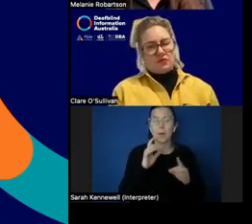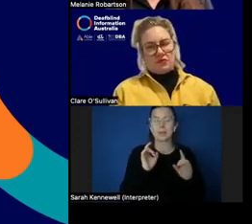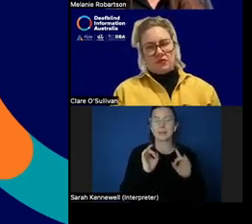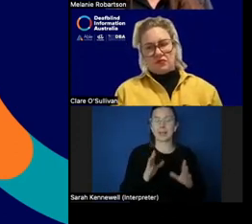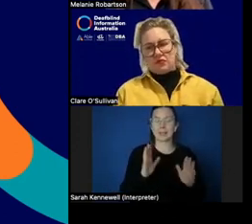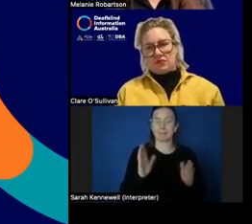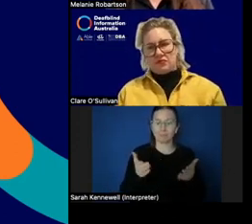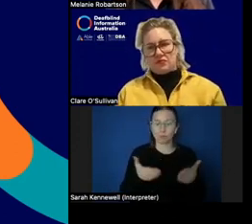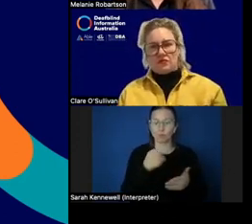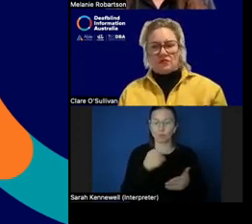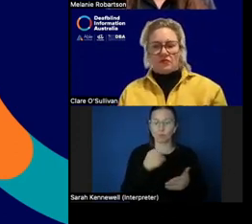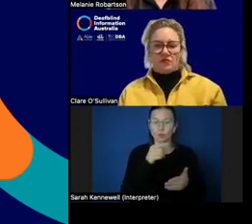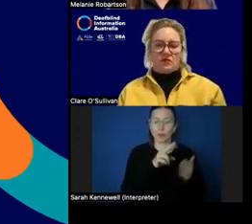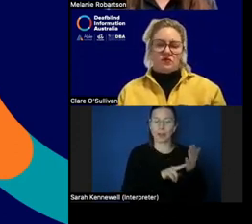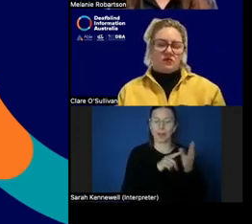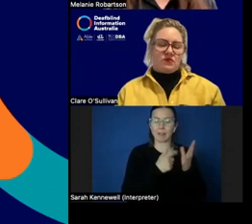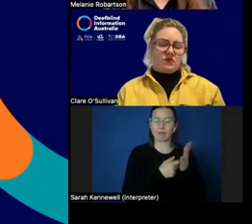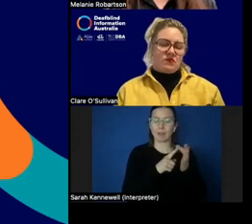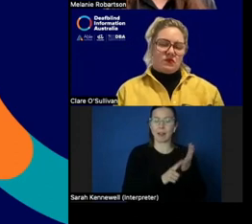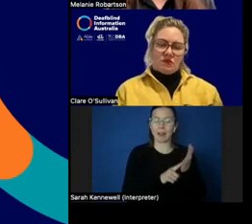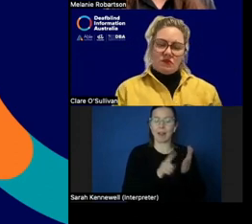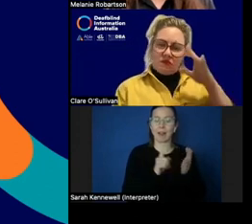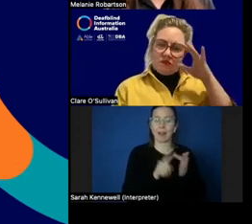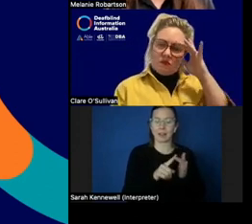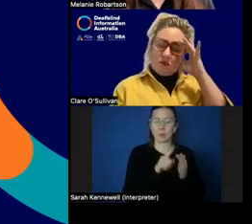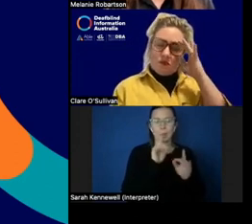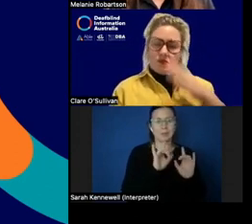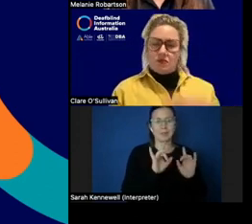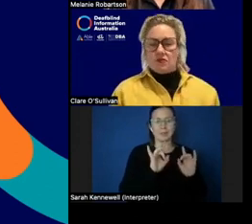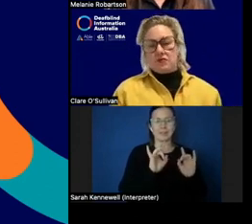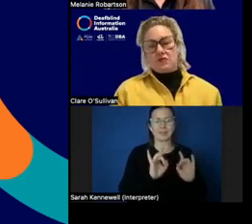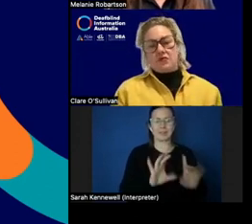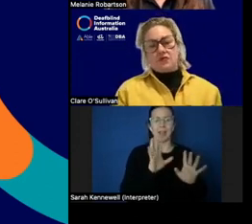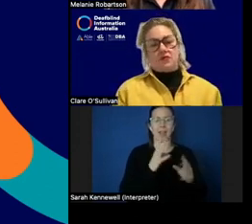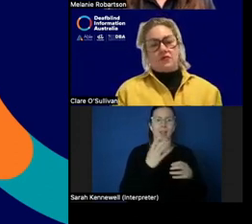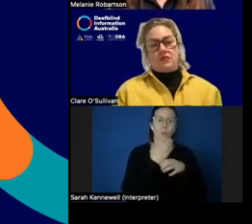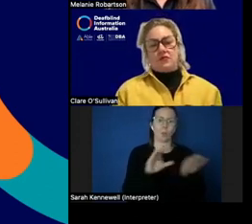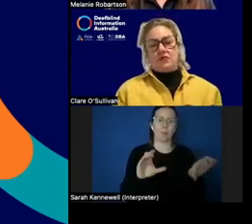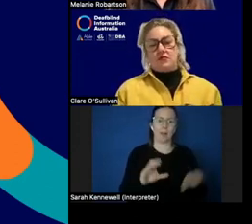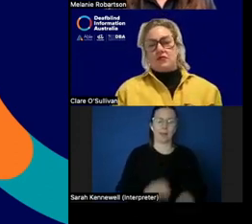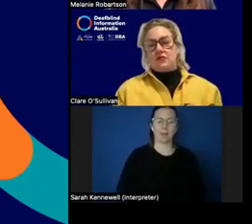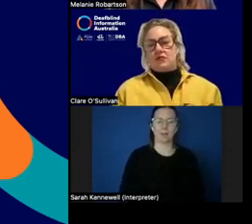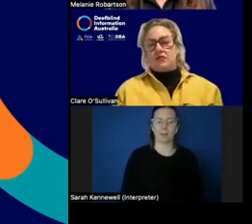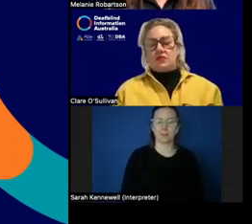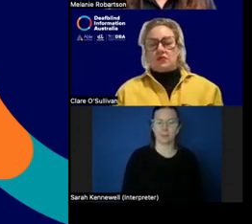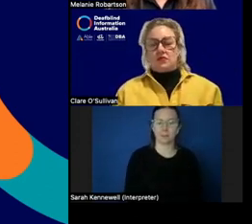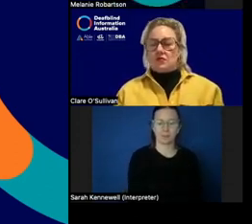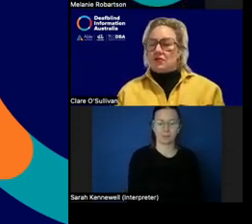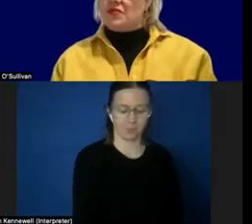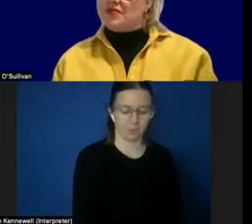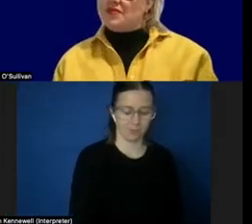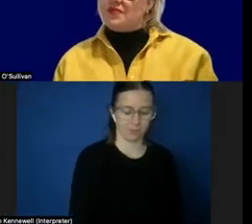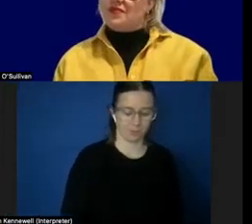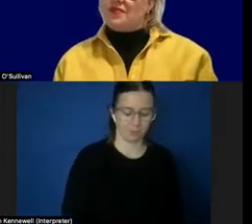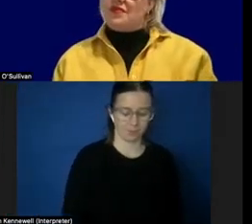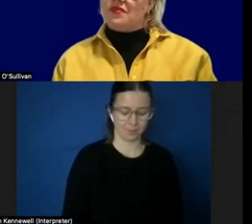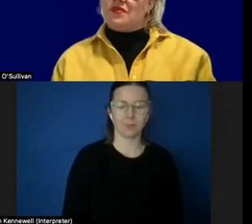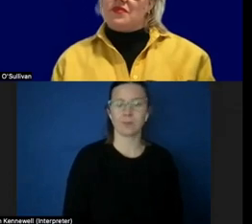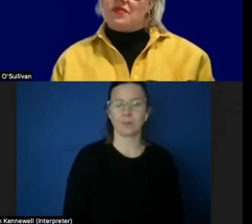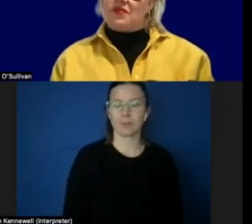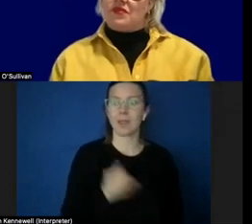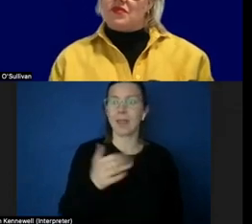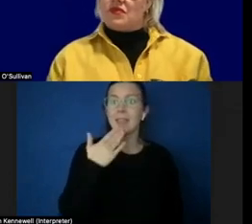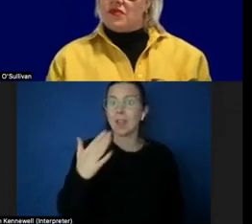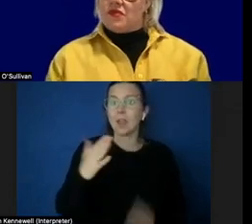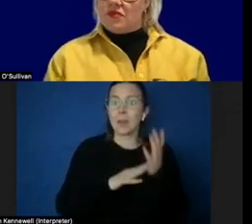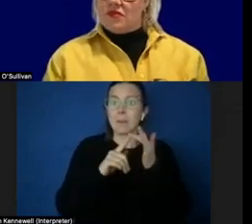Narelle to the screen to start the webinar. Thanks so much, Melanie. I've been